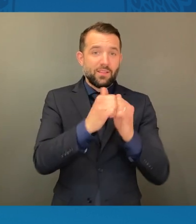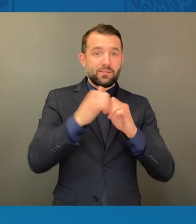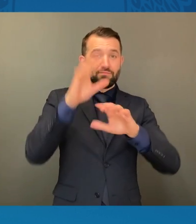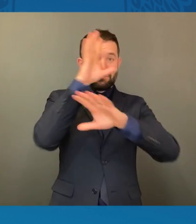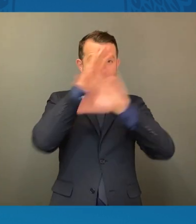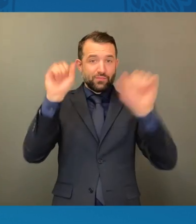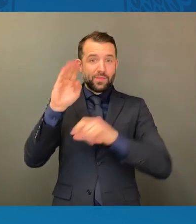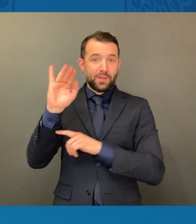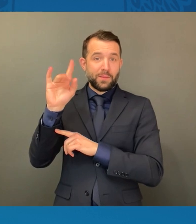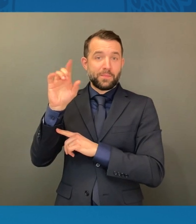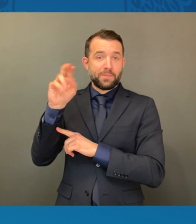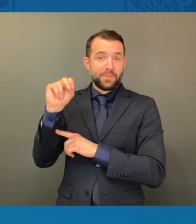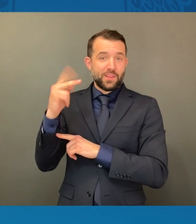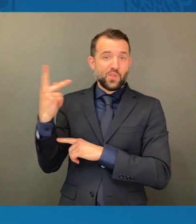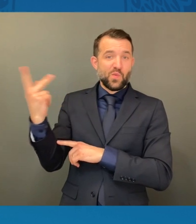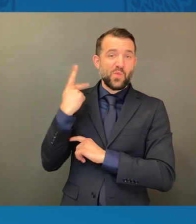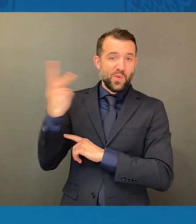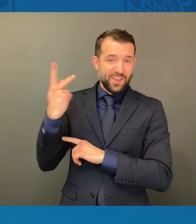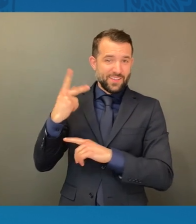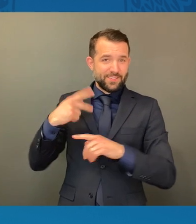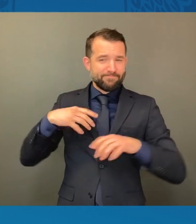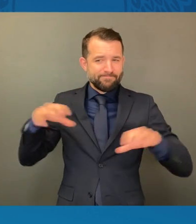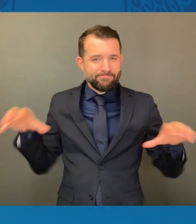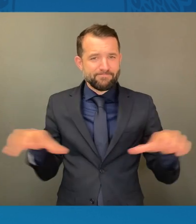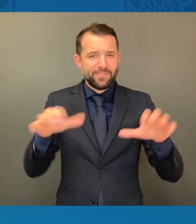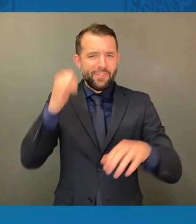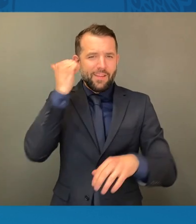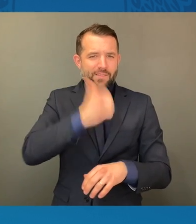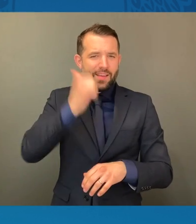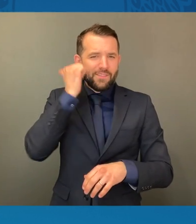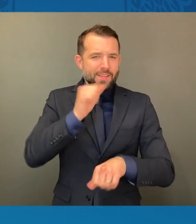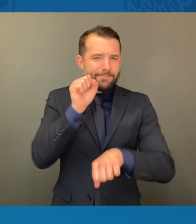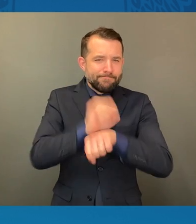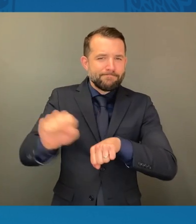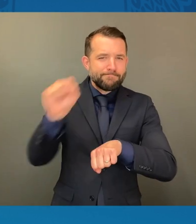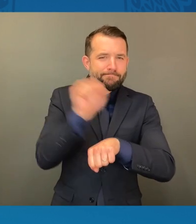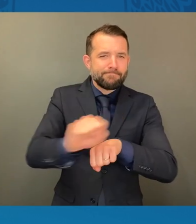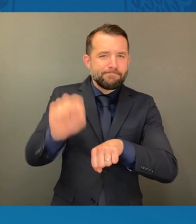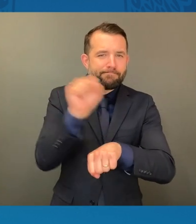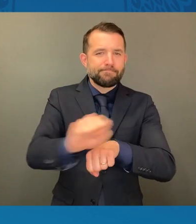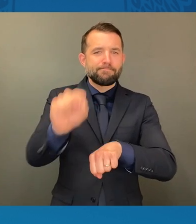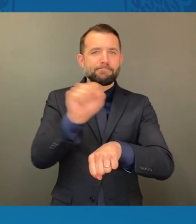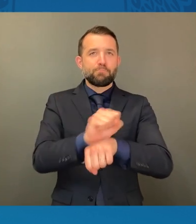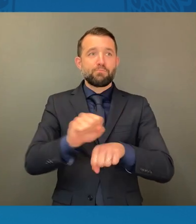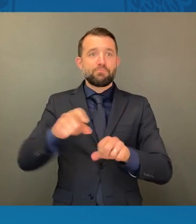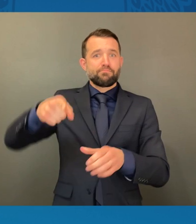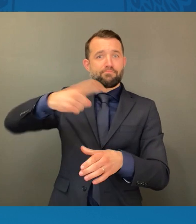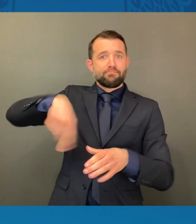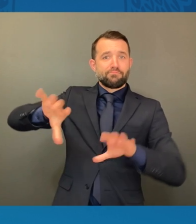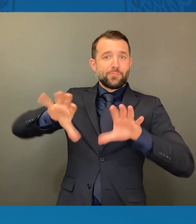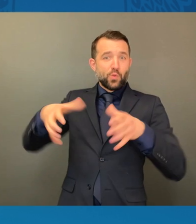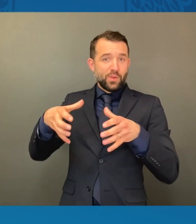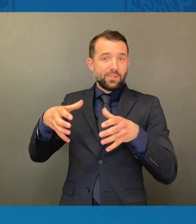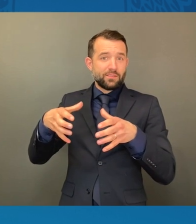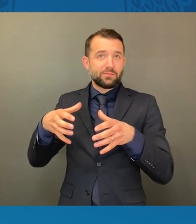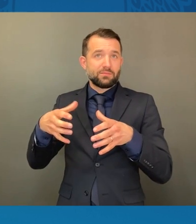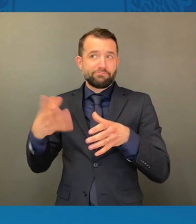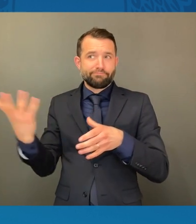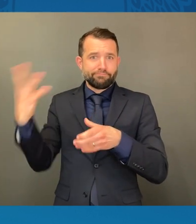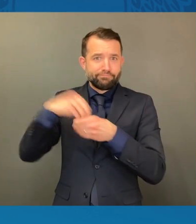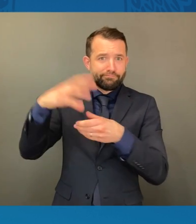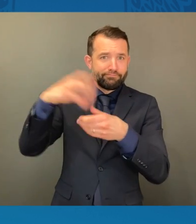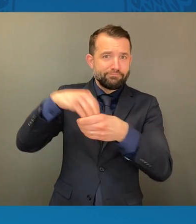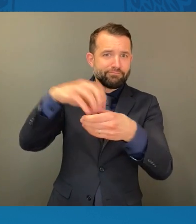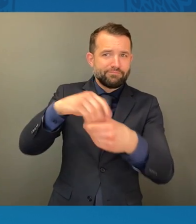cause every day. Today, we have put the full power of the executive branch behind our shared effort. And if we all continue